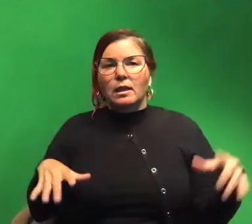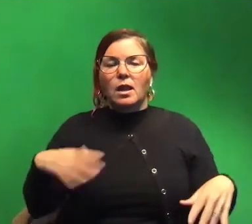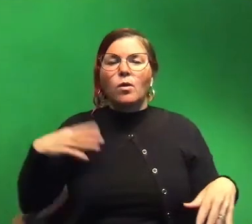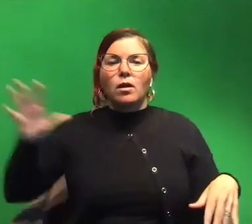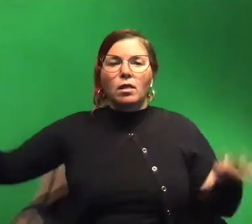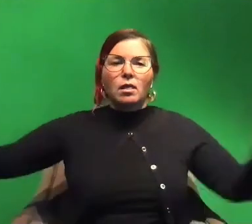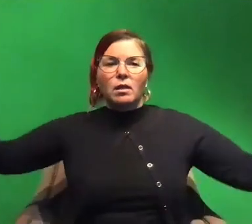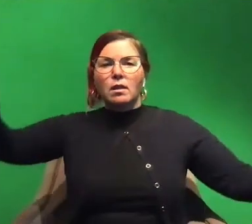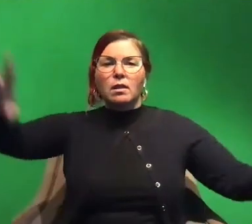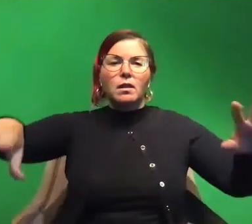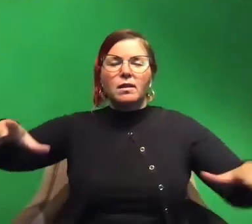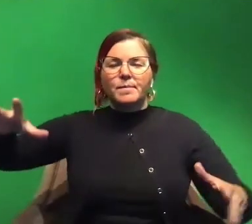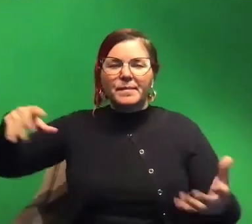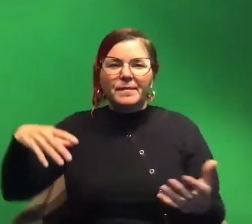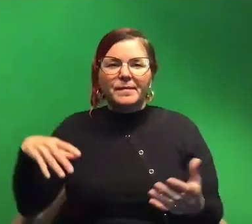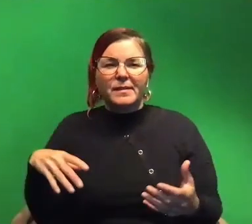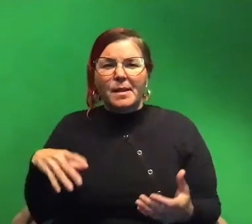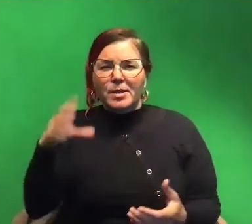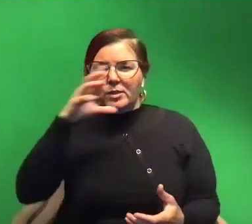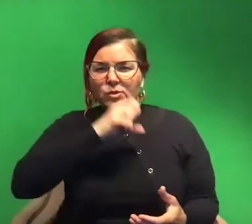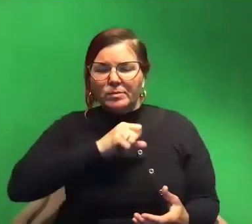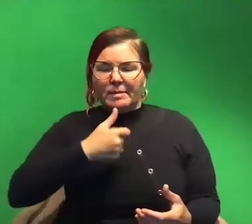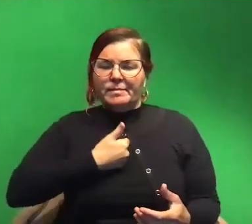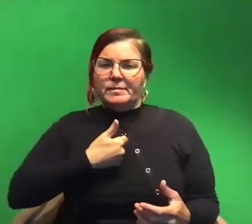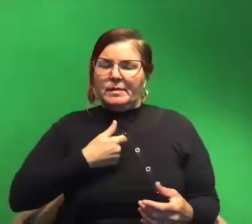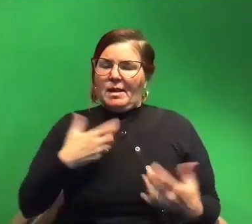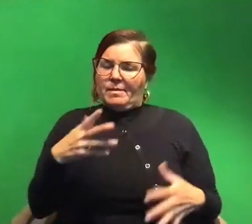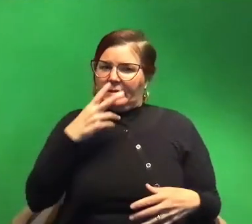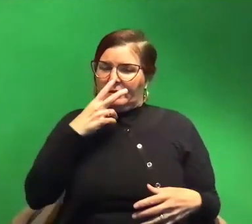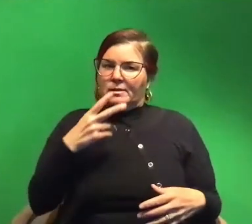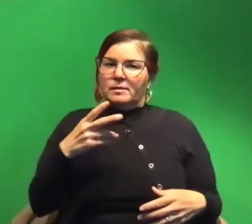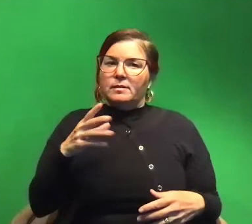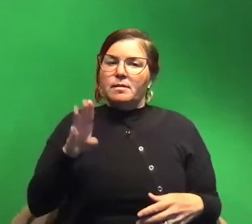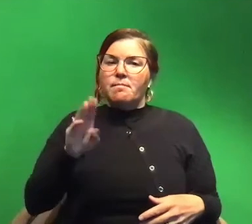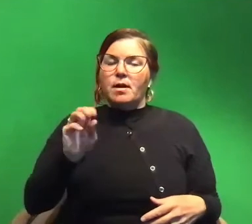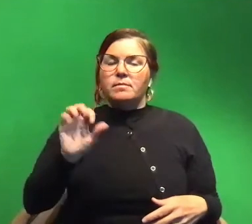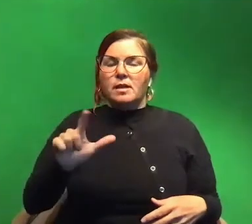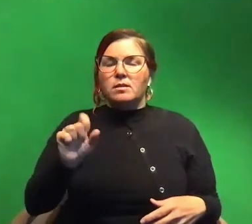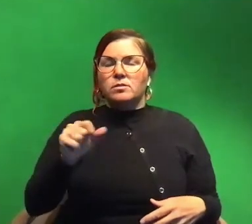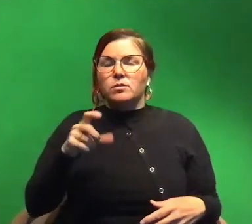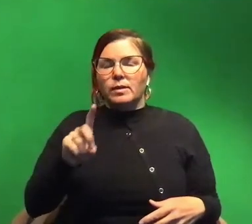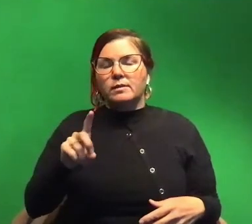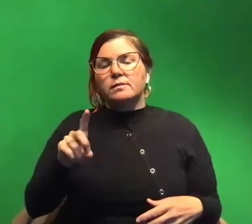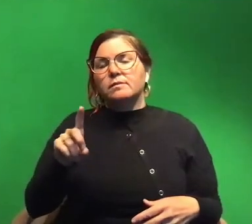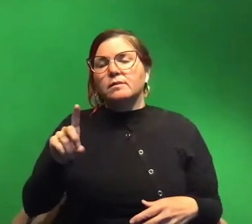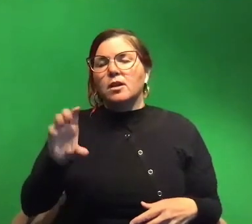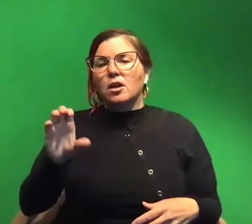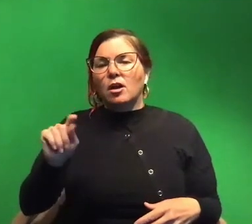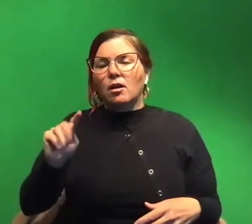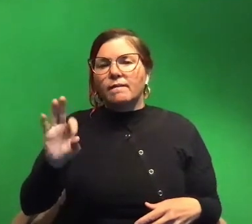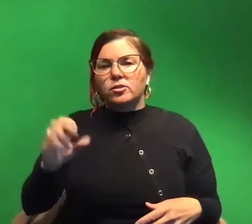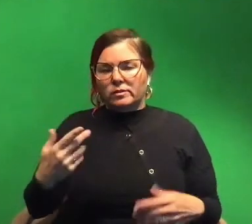and i have i've assumed that that's and this is what i've seen in bobtail squid and cuttlefish that i've worked with um